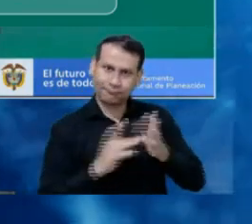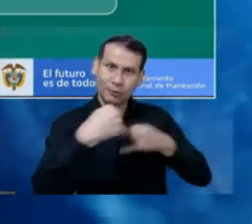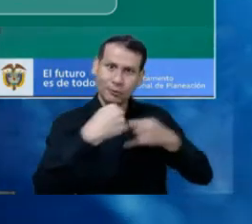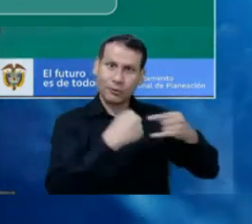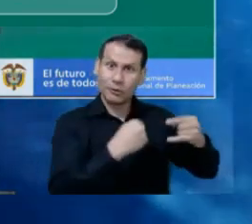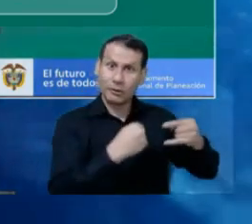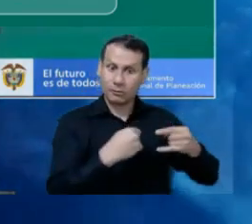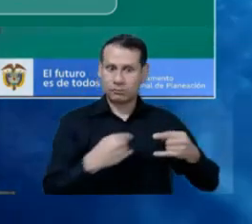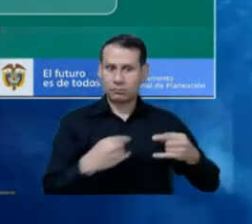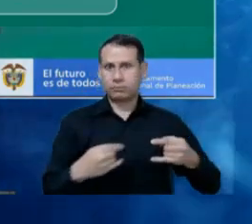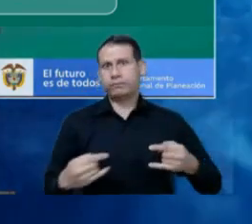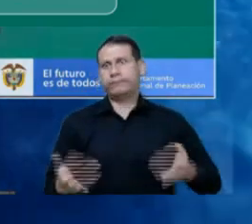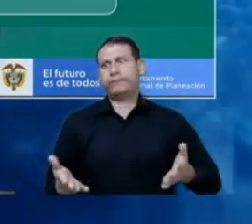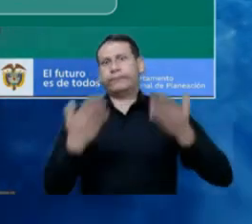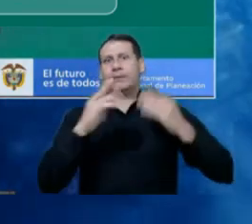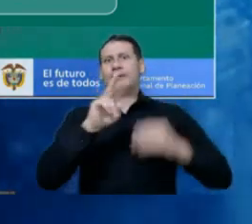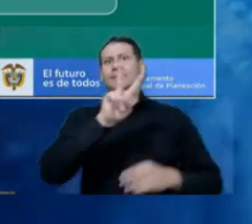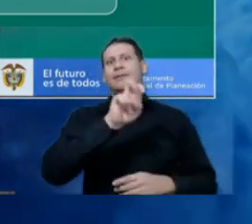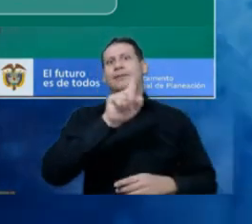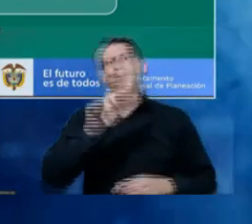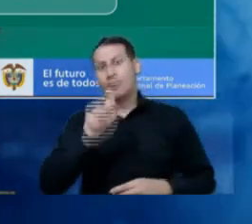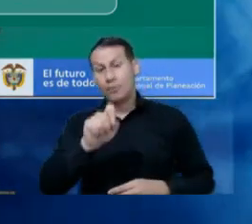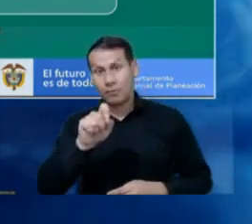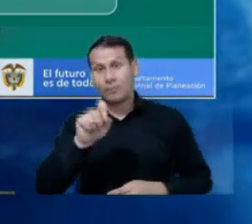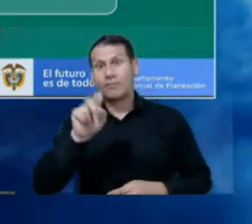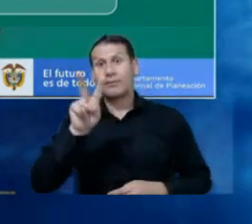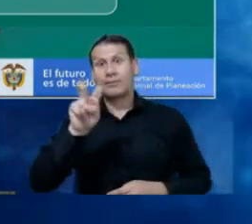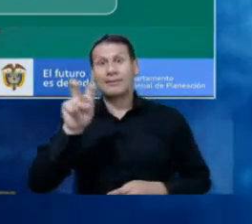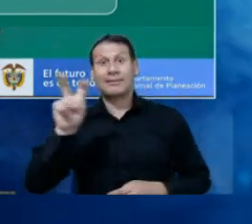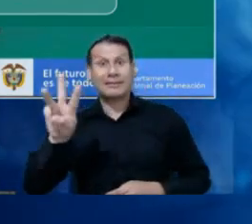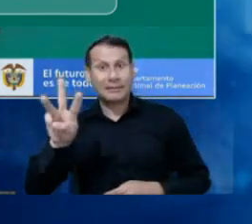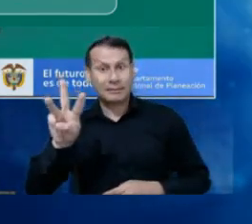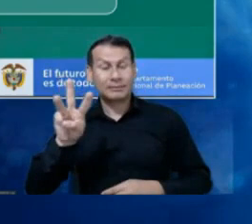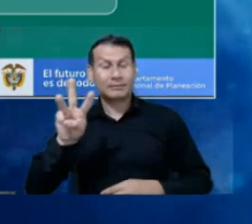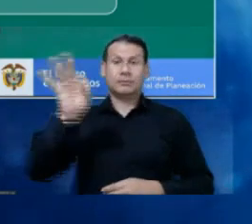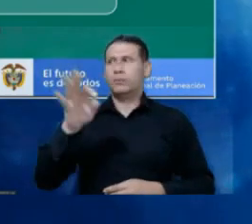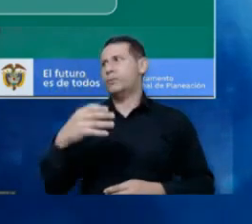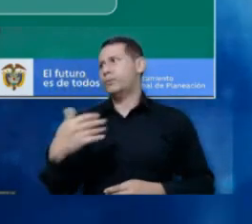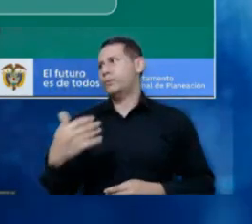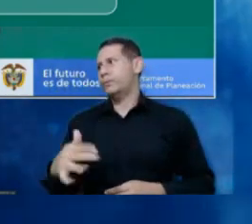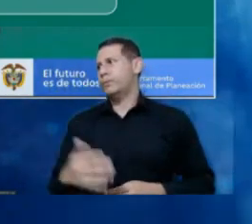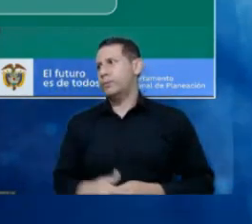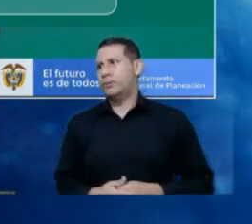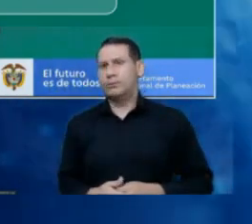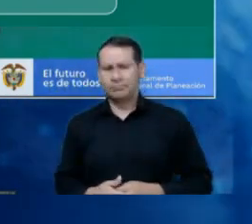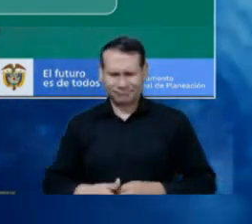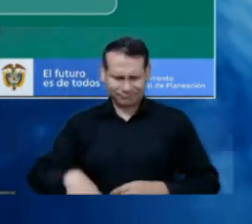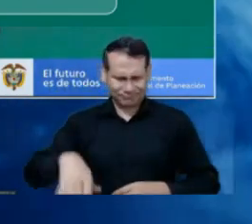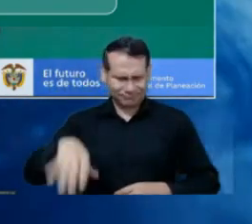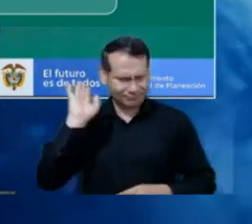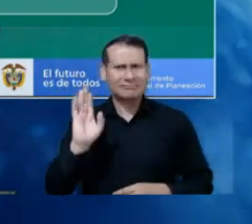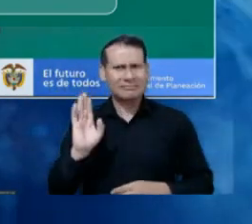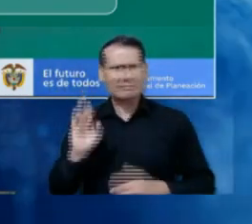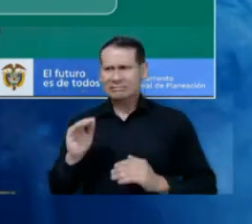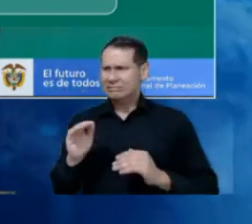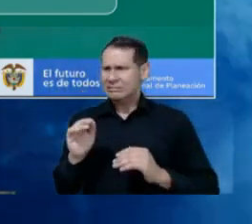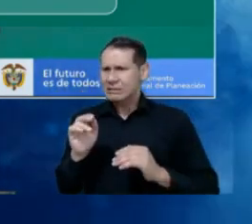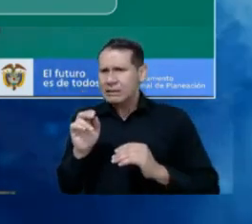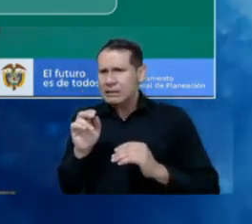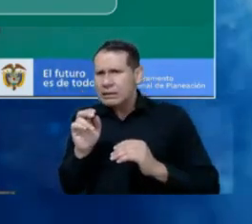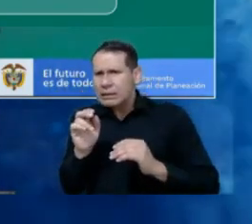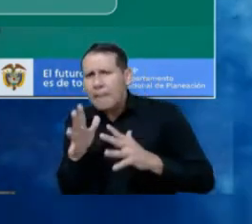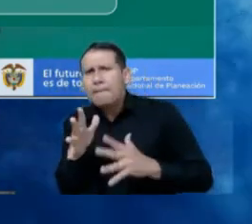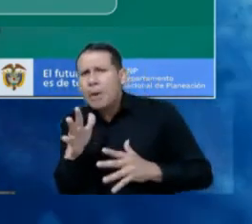71.37%. That is, we are above the mean of the overall